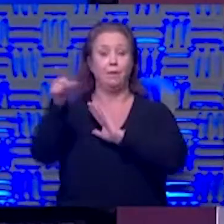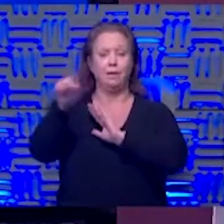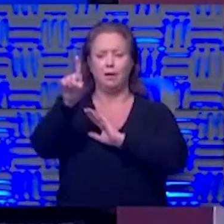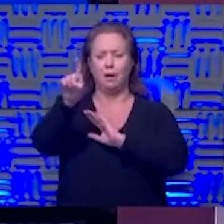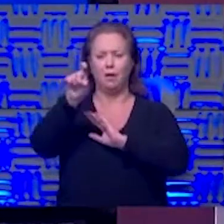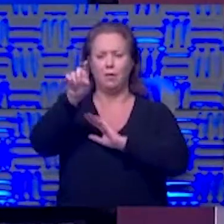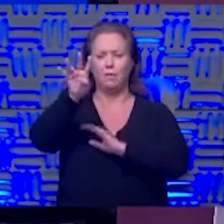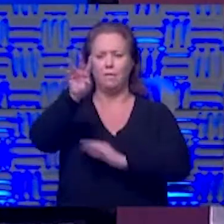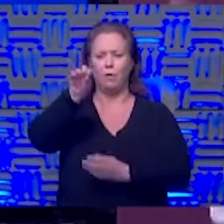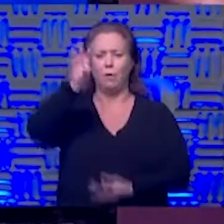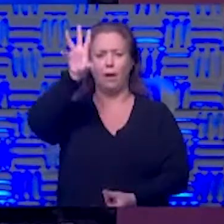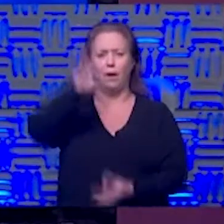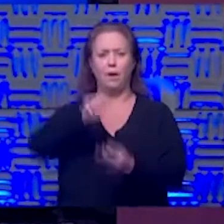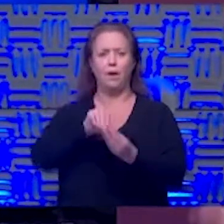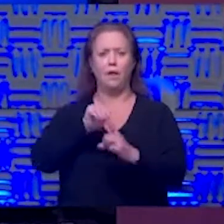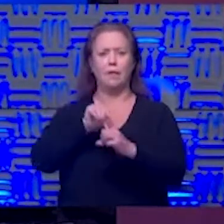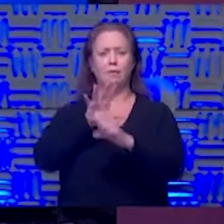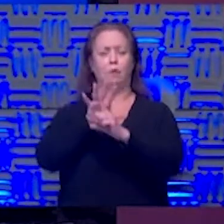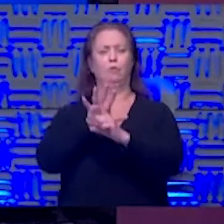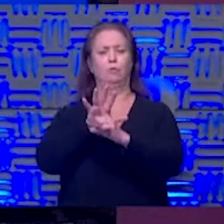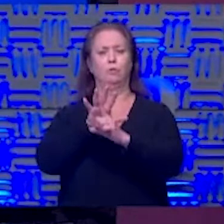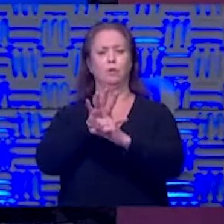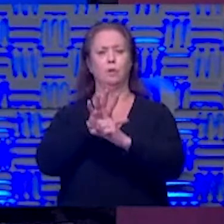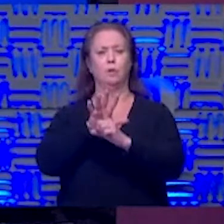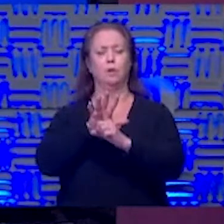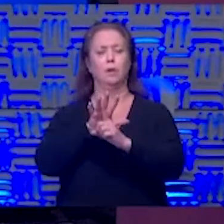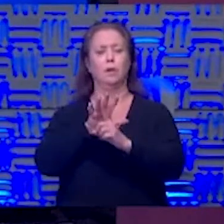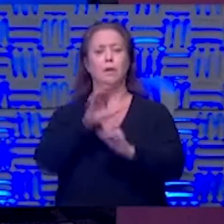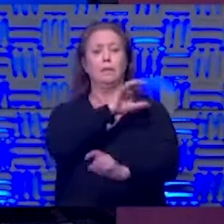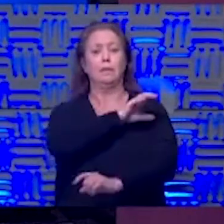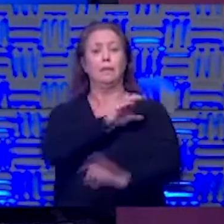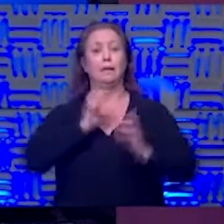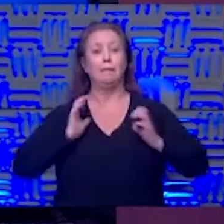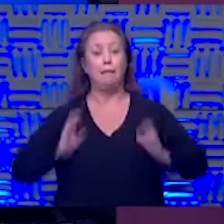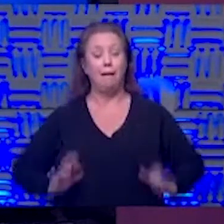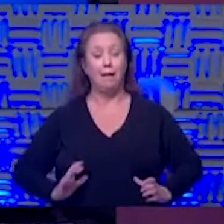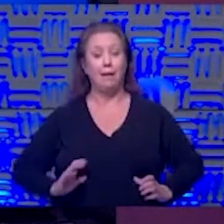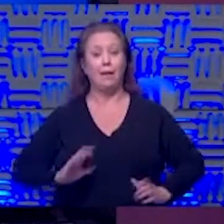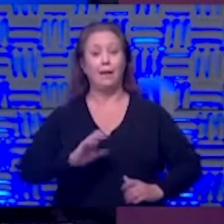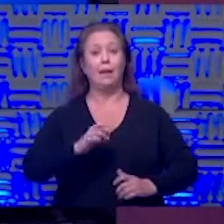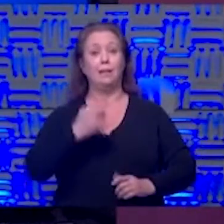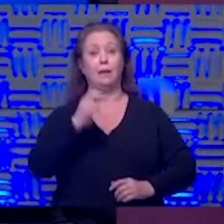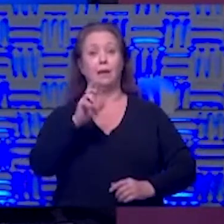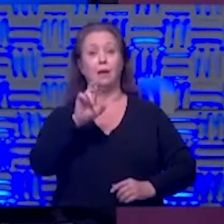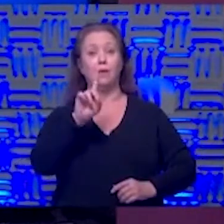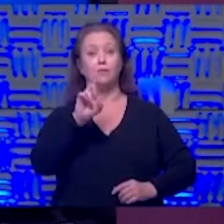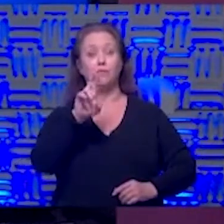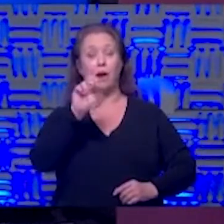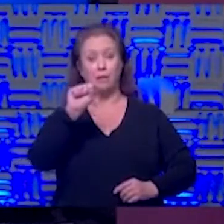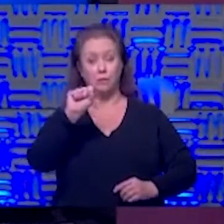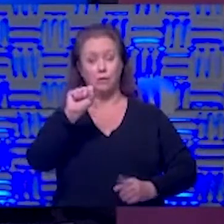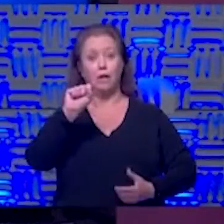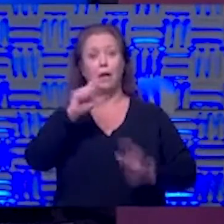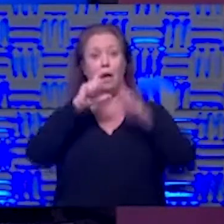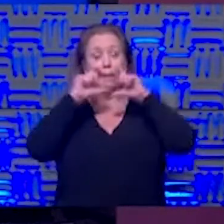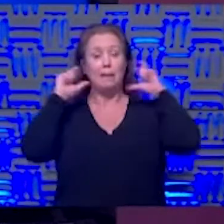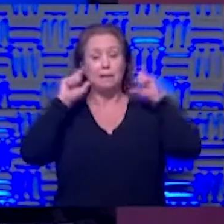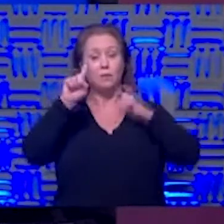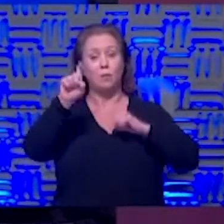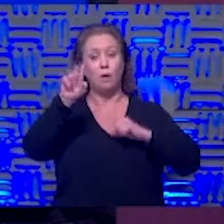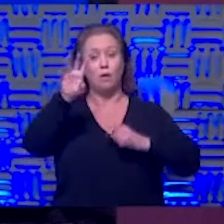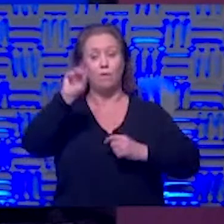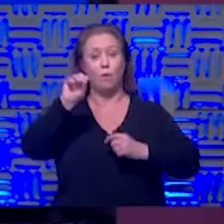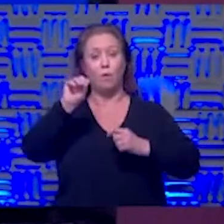140 total exposures at least and both the the client and the hairdresser had a mask on and in 140 exposures